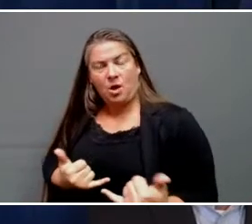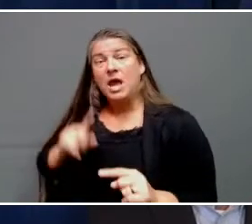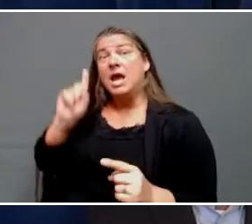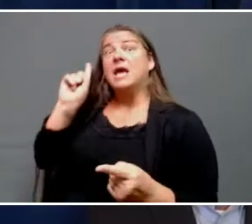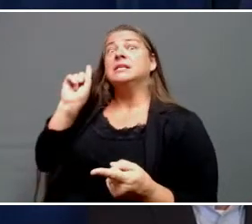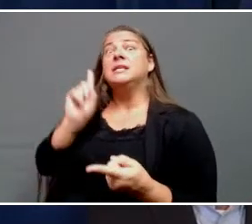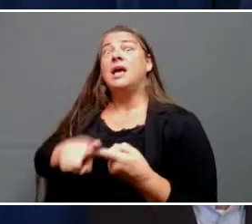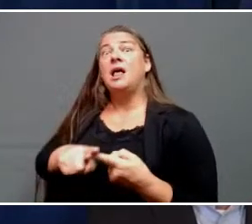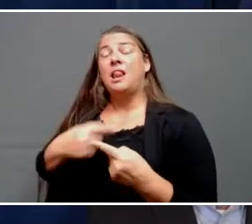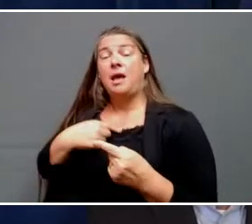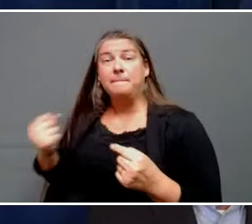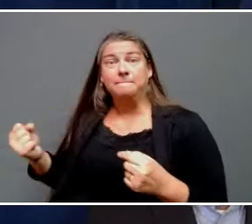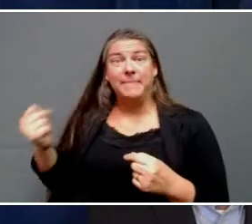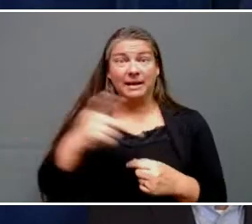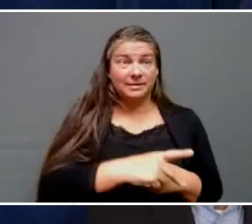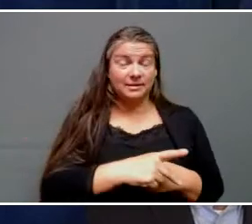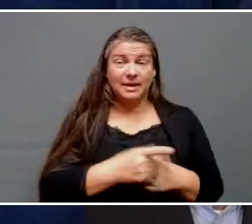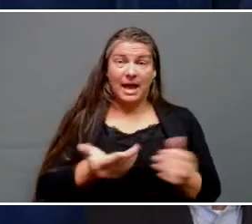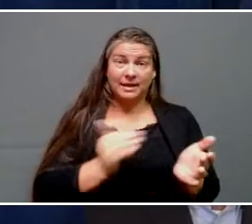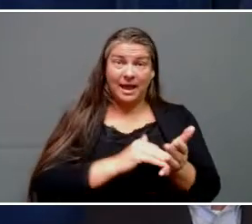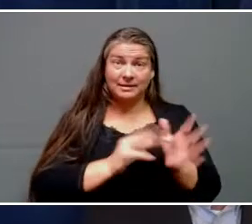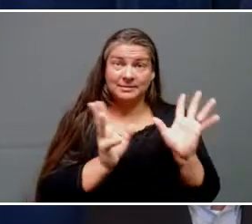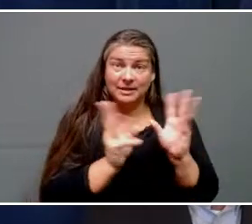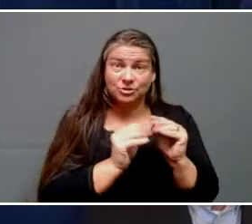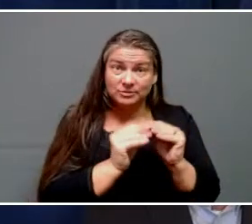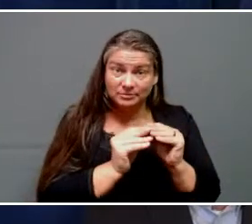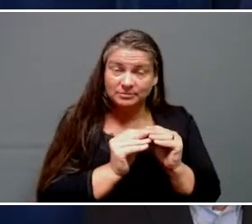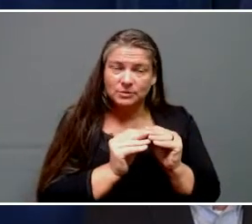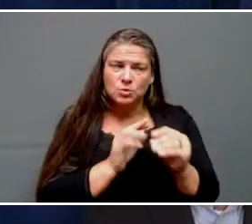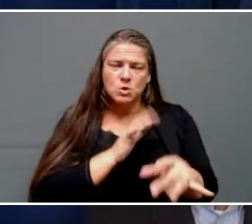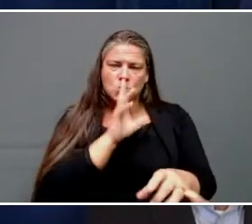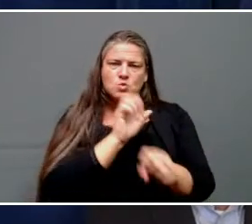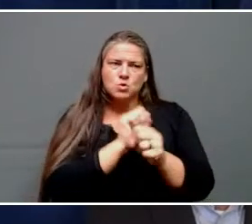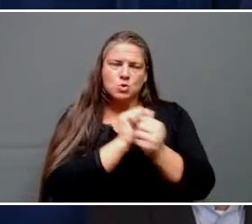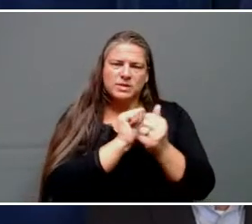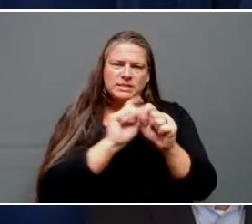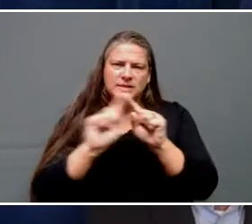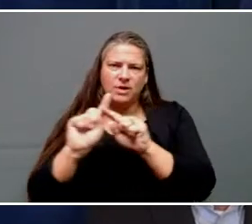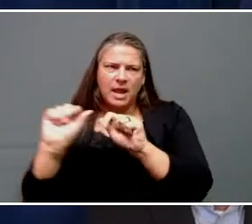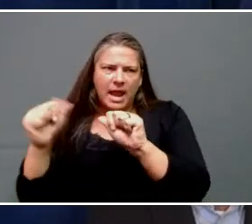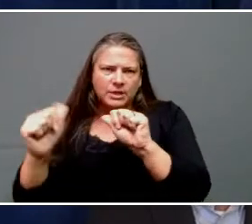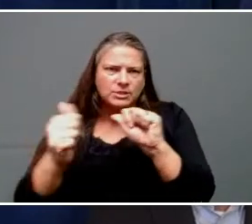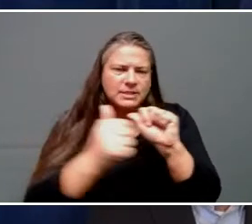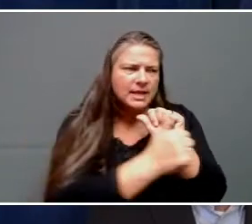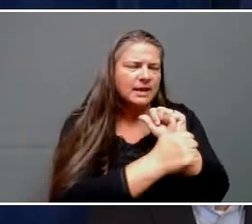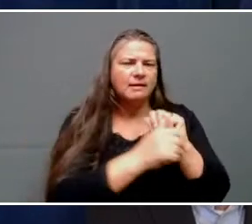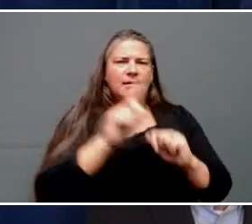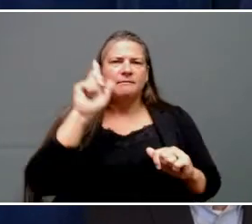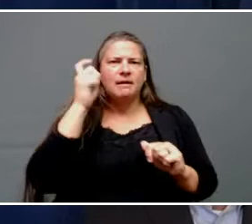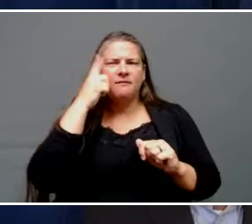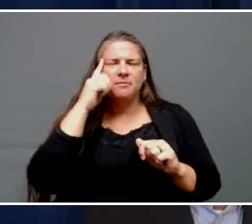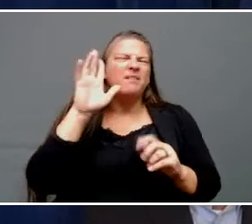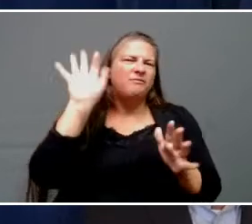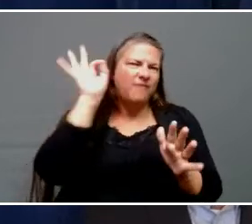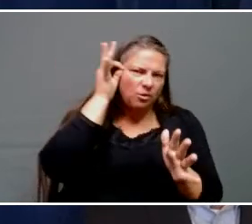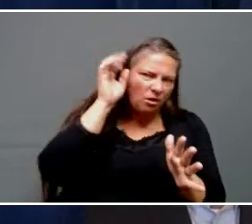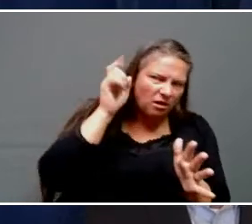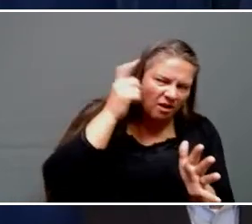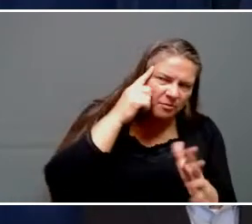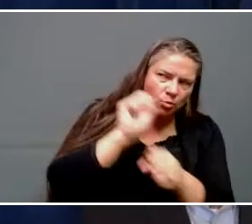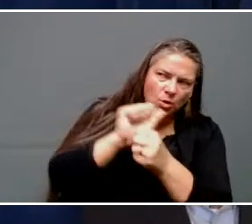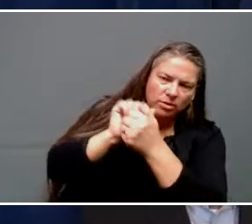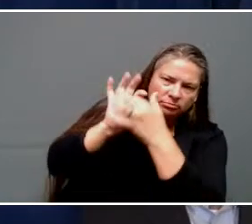in here working with the various agencies out of the governor's office, out of the federal government to get a full